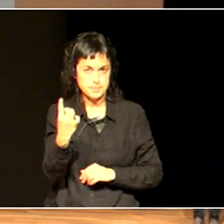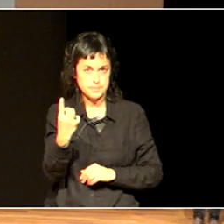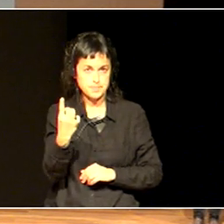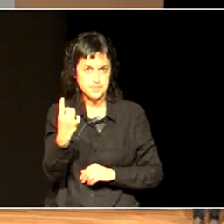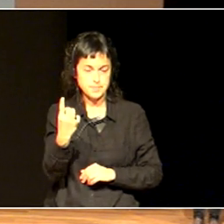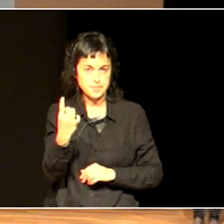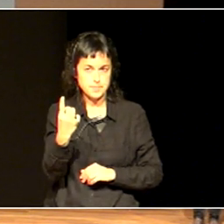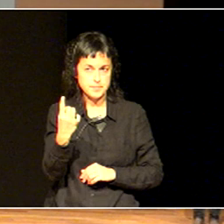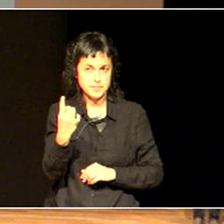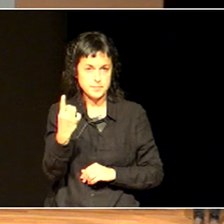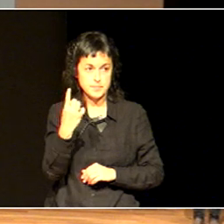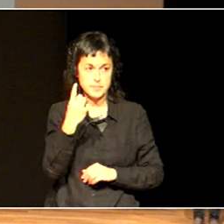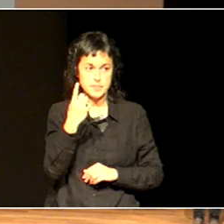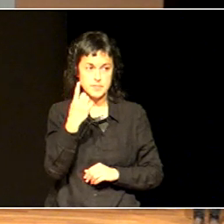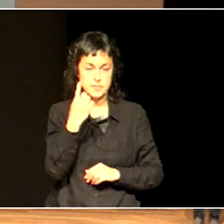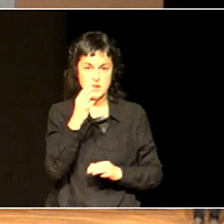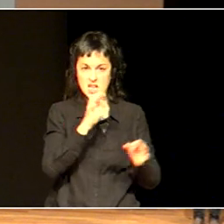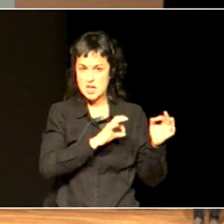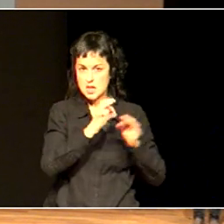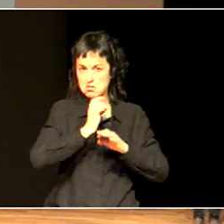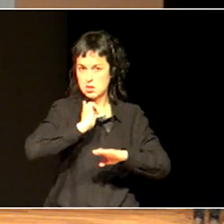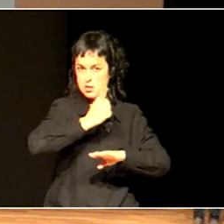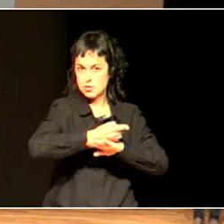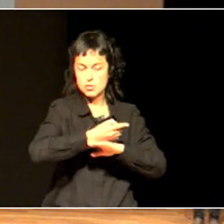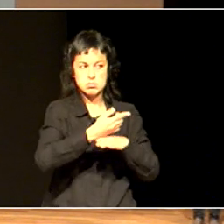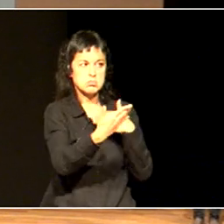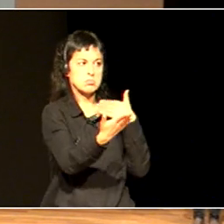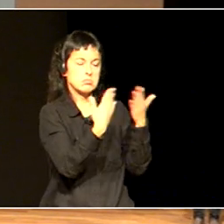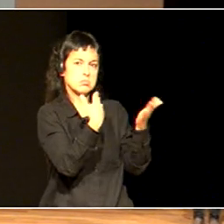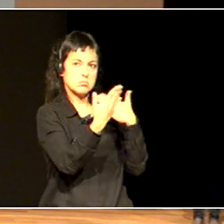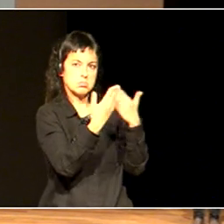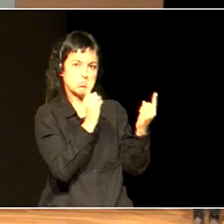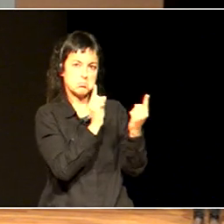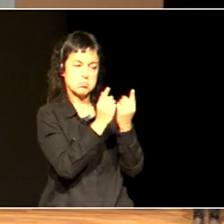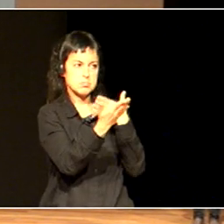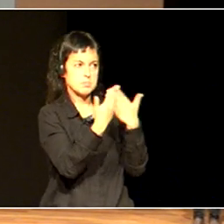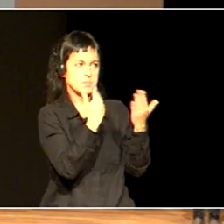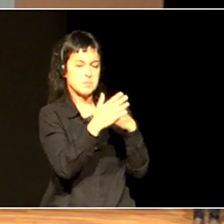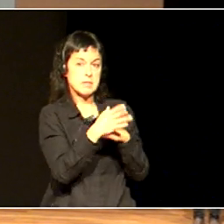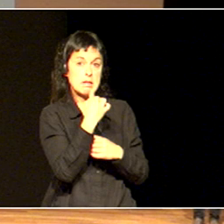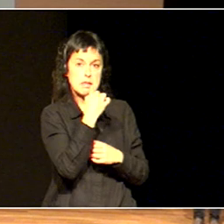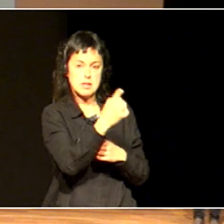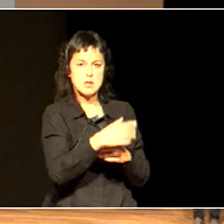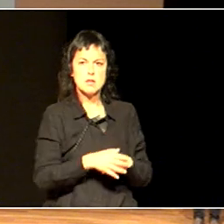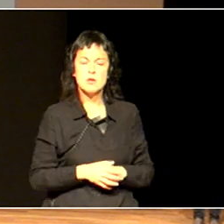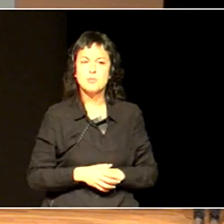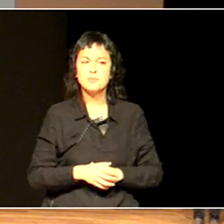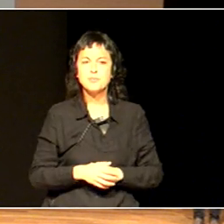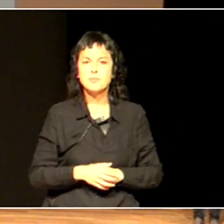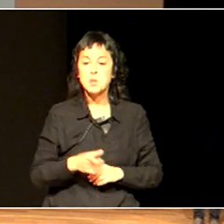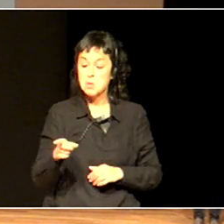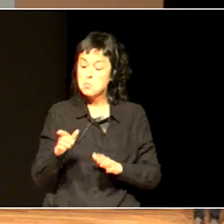be interested in working with that book. And went home, read the book, and asked if she could set up